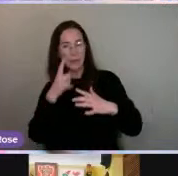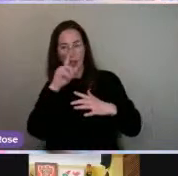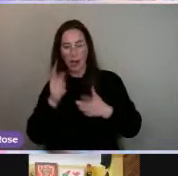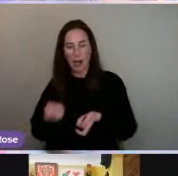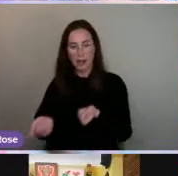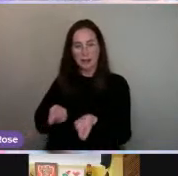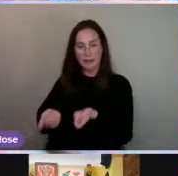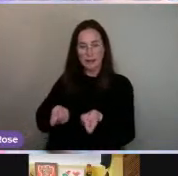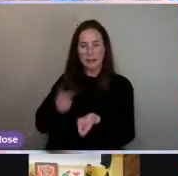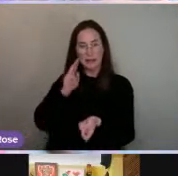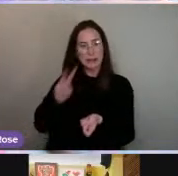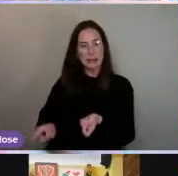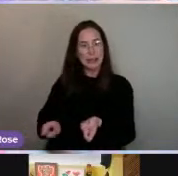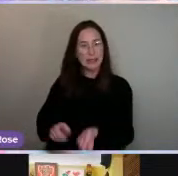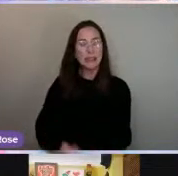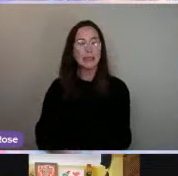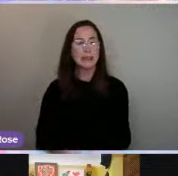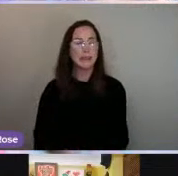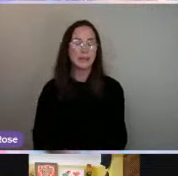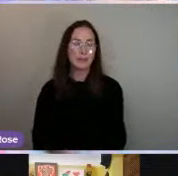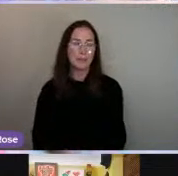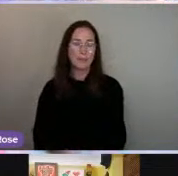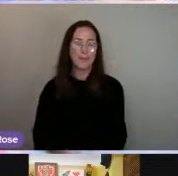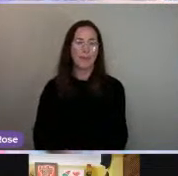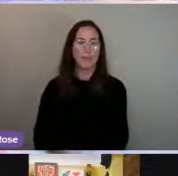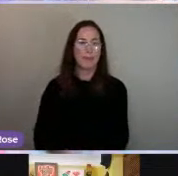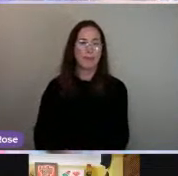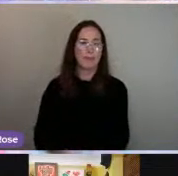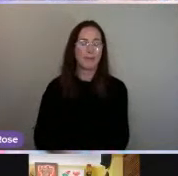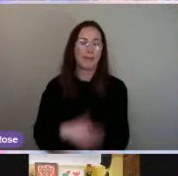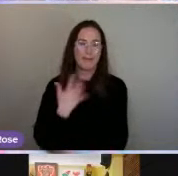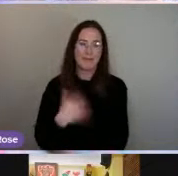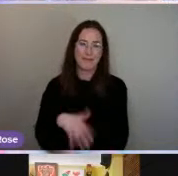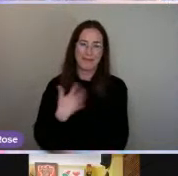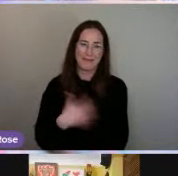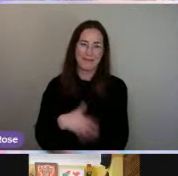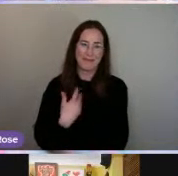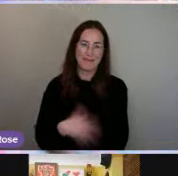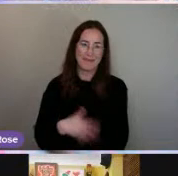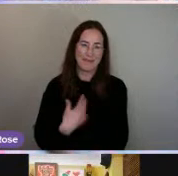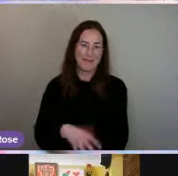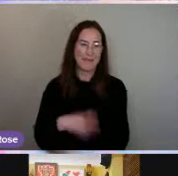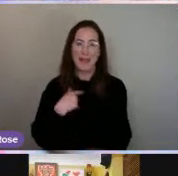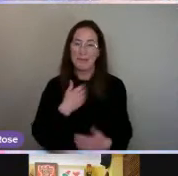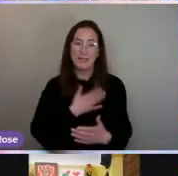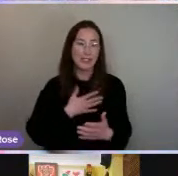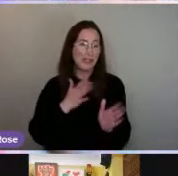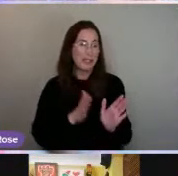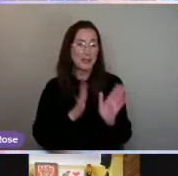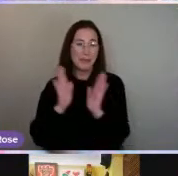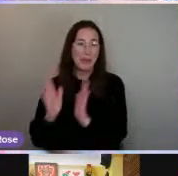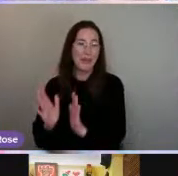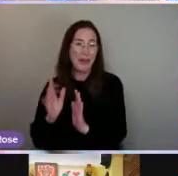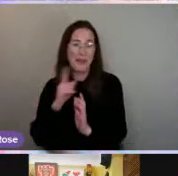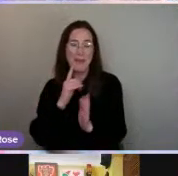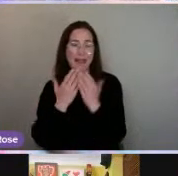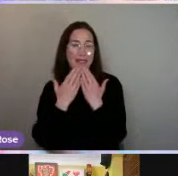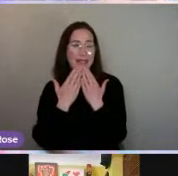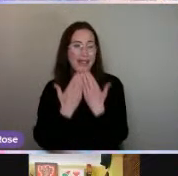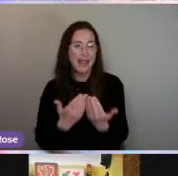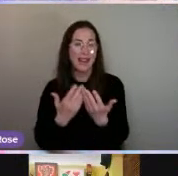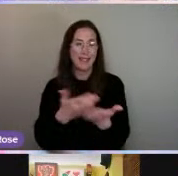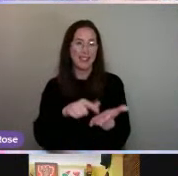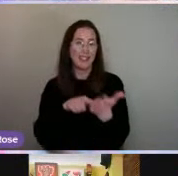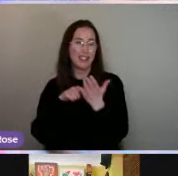can't always see. Oh, that is awesome. So I'm sorry to have to move on, but thank you so much for sharing your